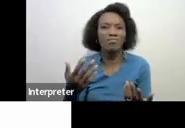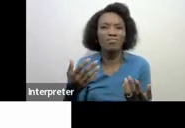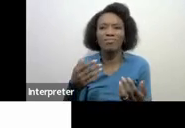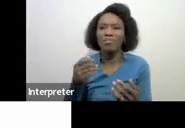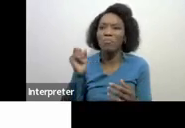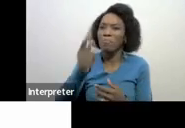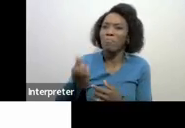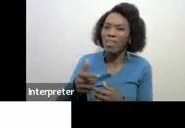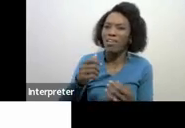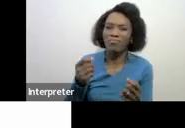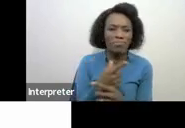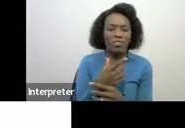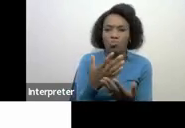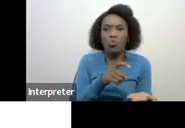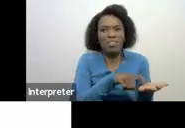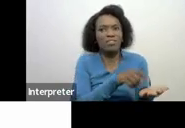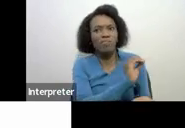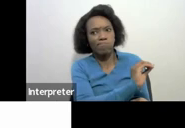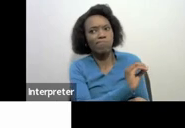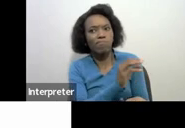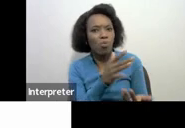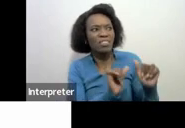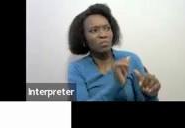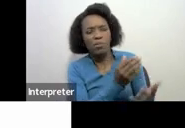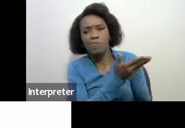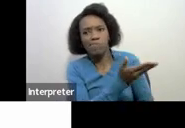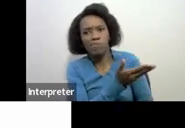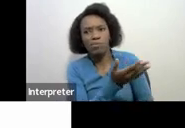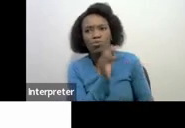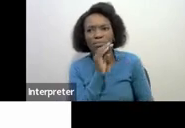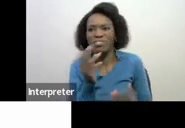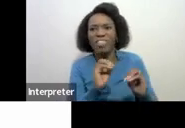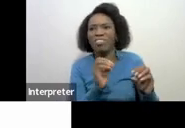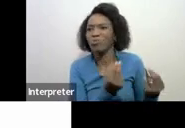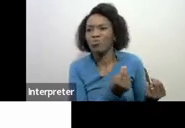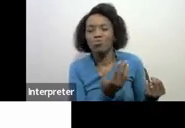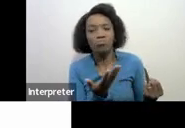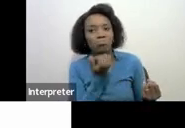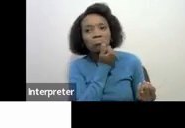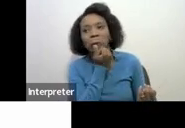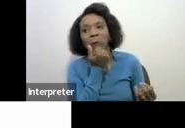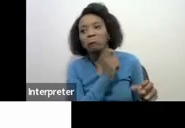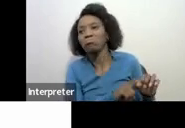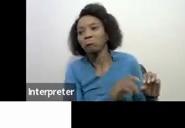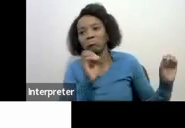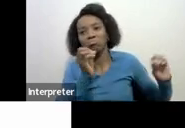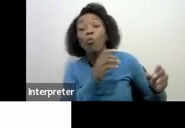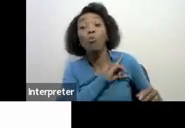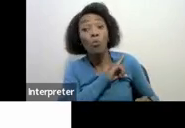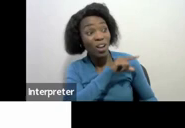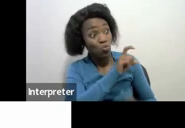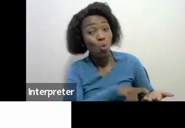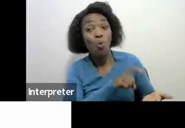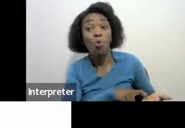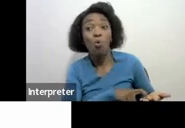the assessments are there so you are not bringing anything right then we say you know what of course debt is not a default